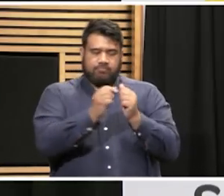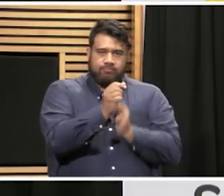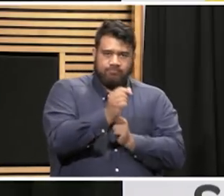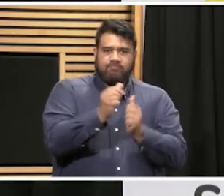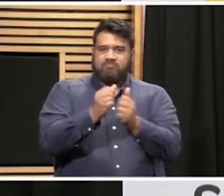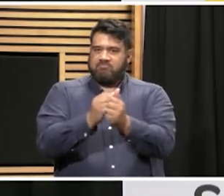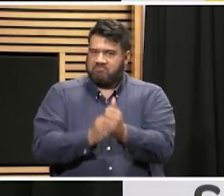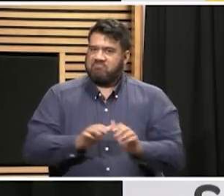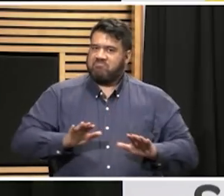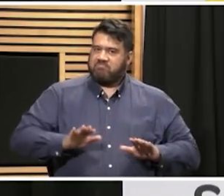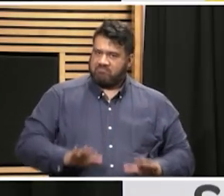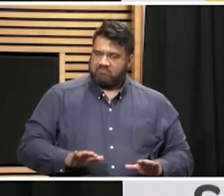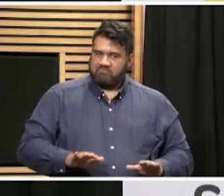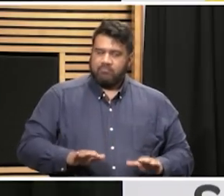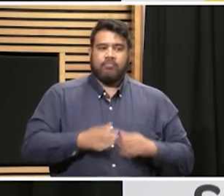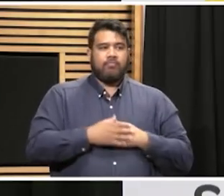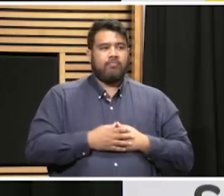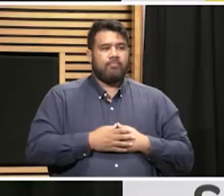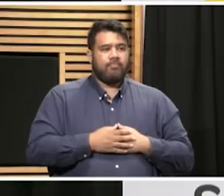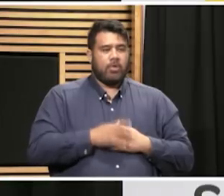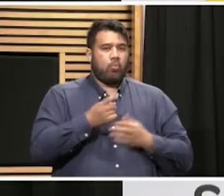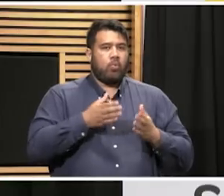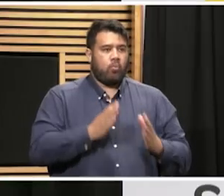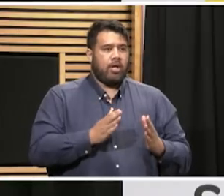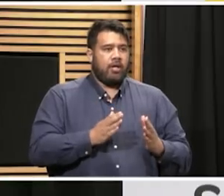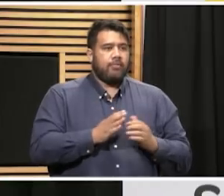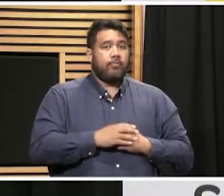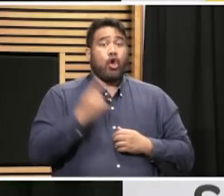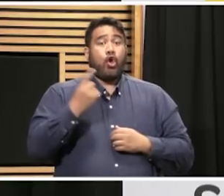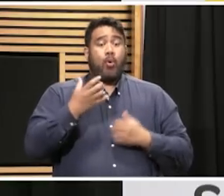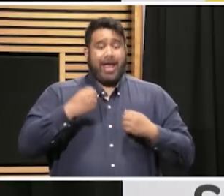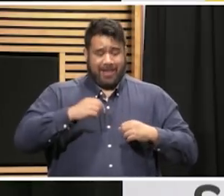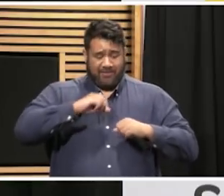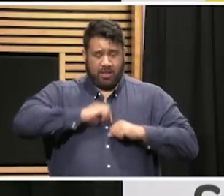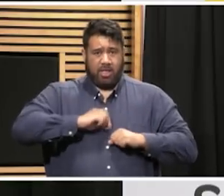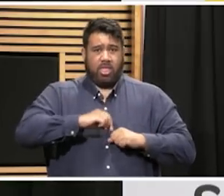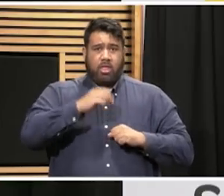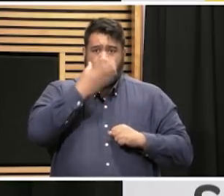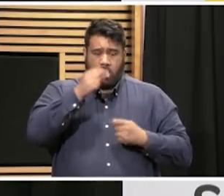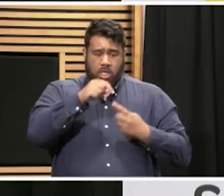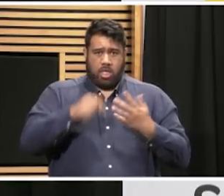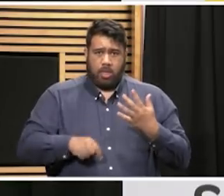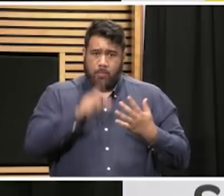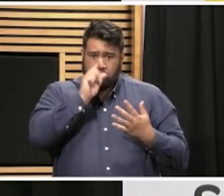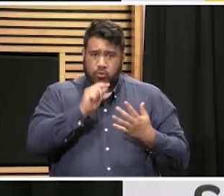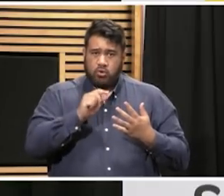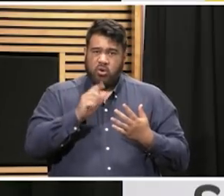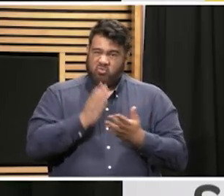preventing passing on an infection. In the latter case anyone who has symptoms shouldn't be at work or out of the house.